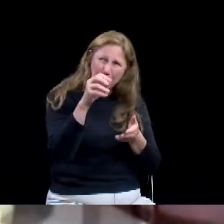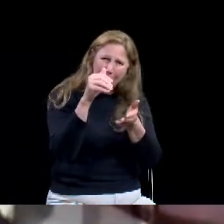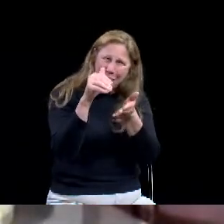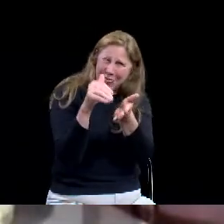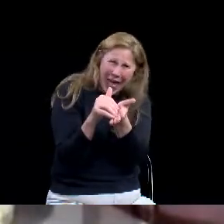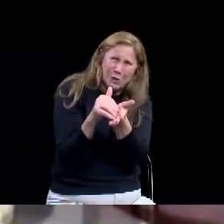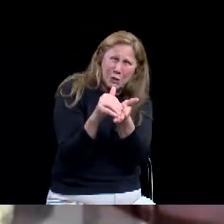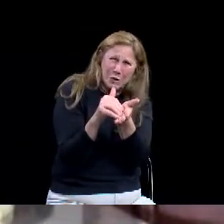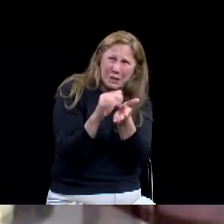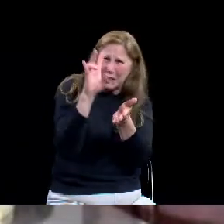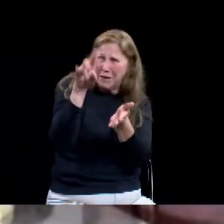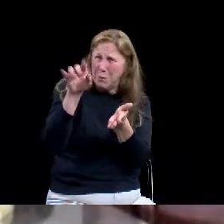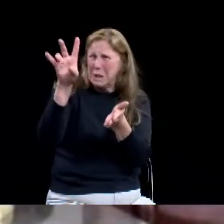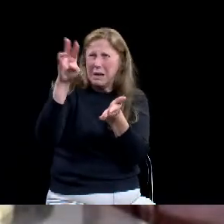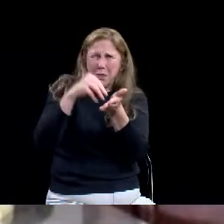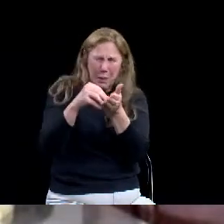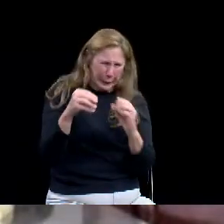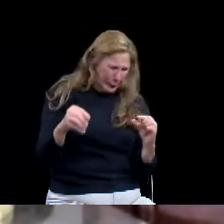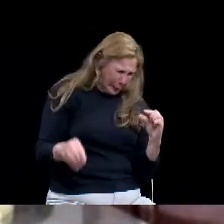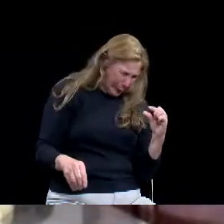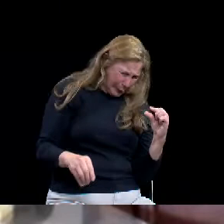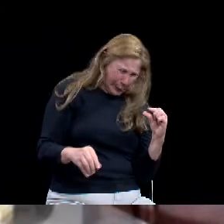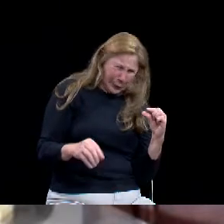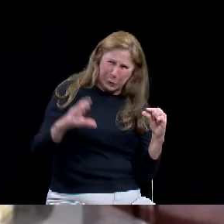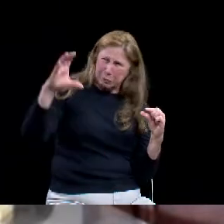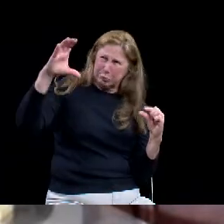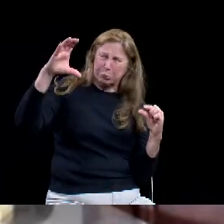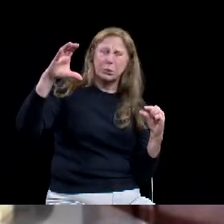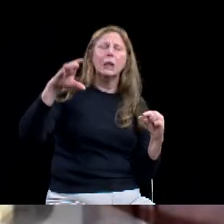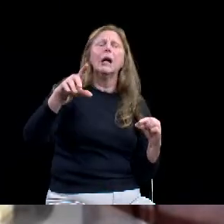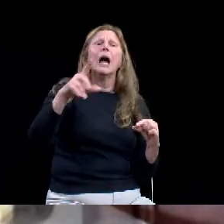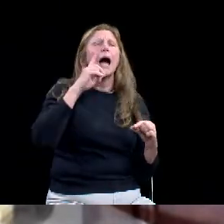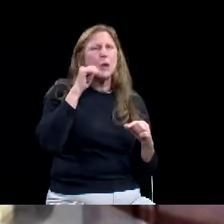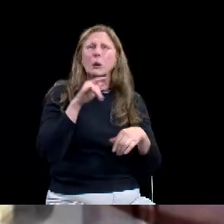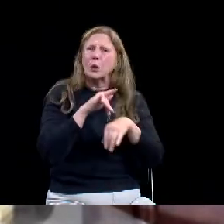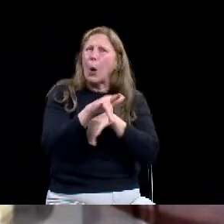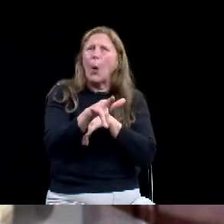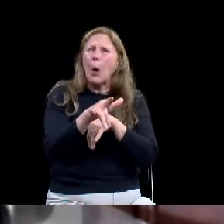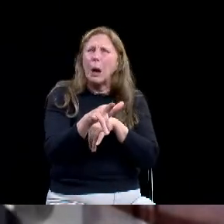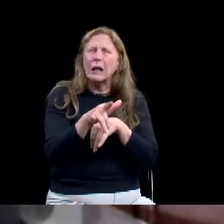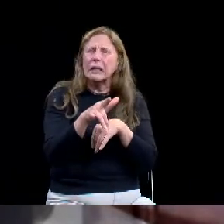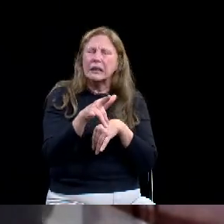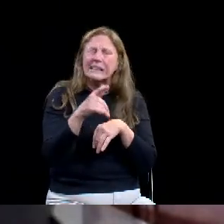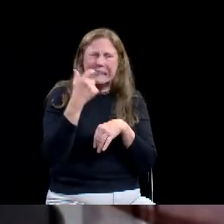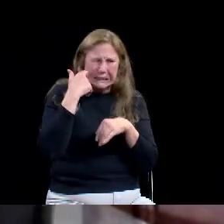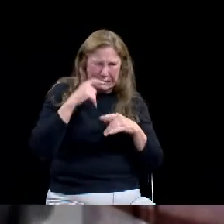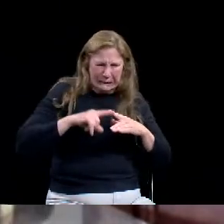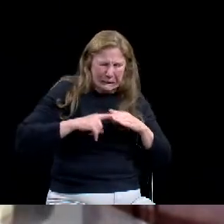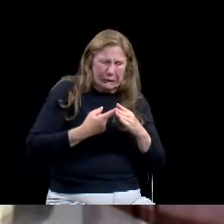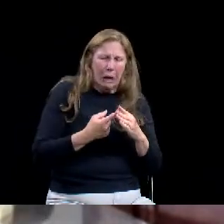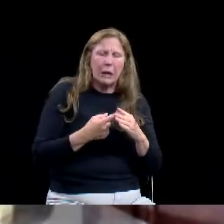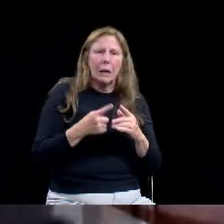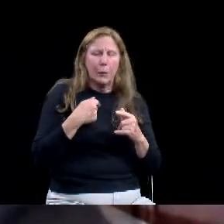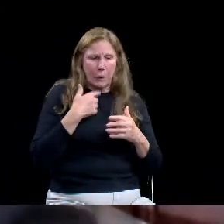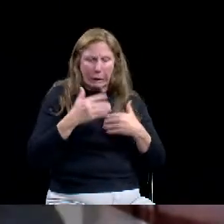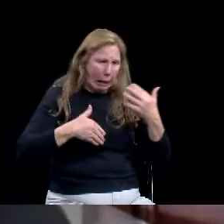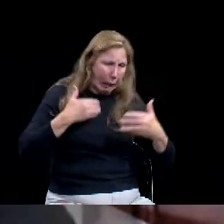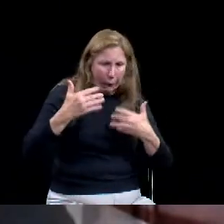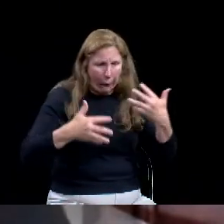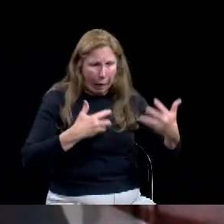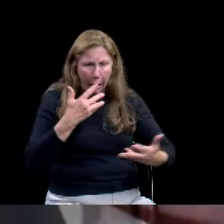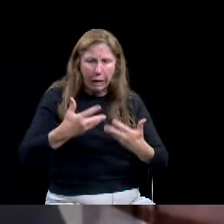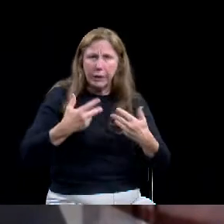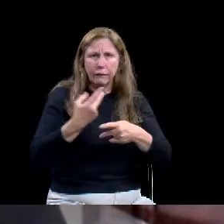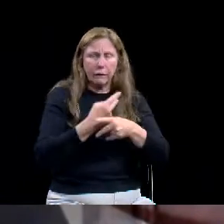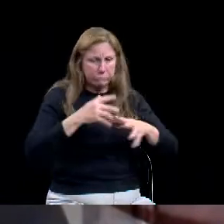footing, uh, here to, to, uh, get this people in Waco that can